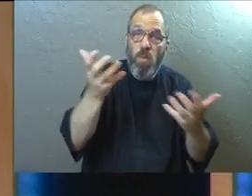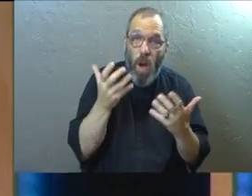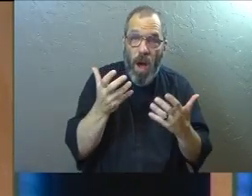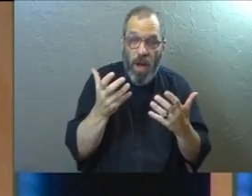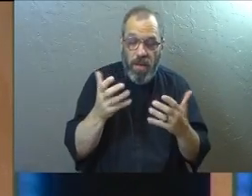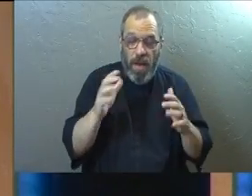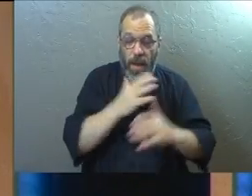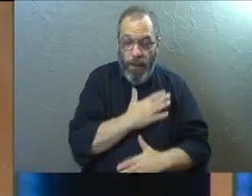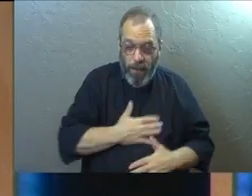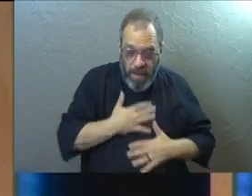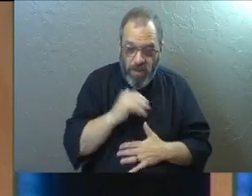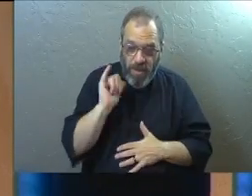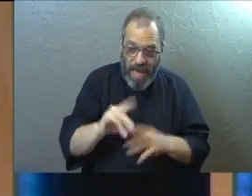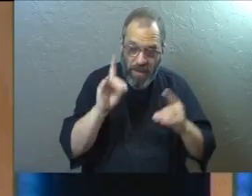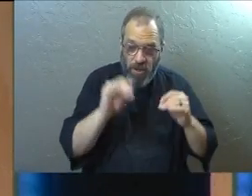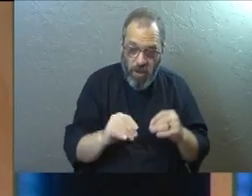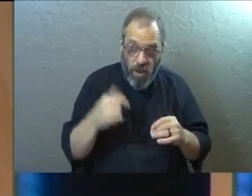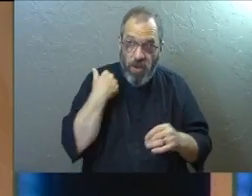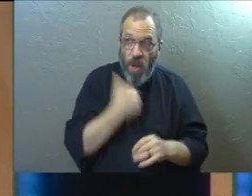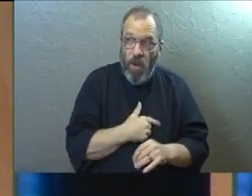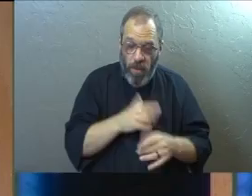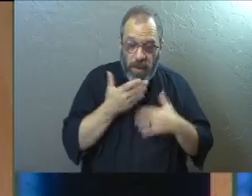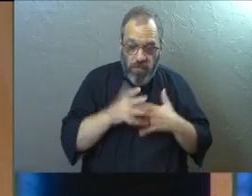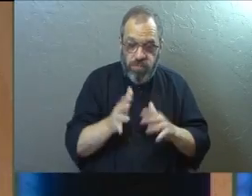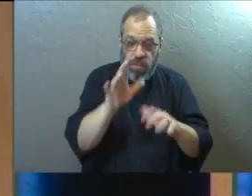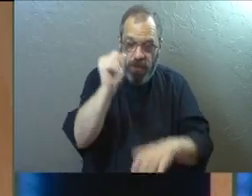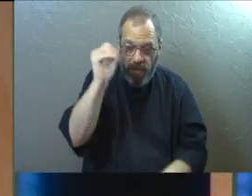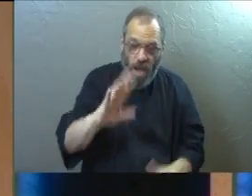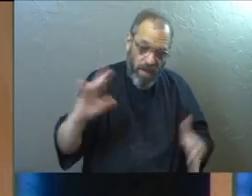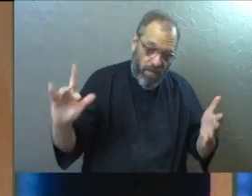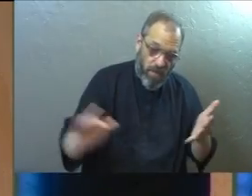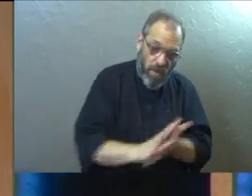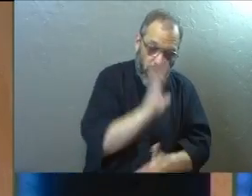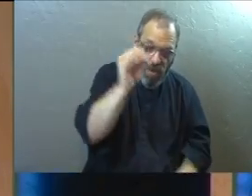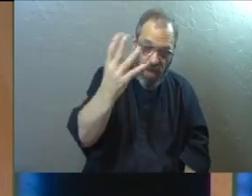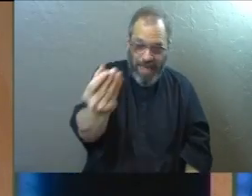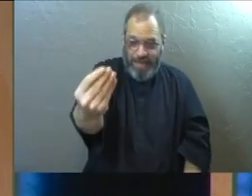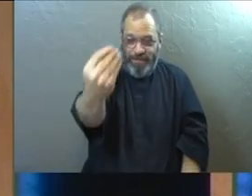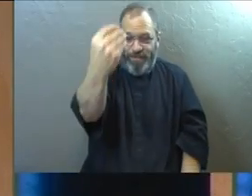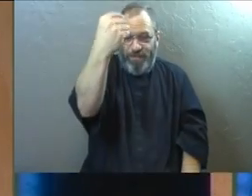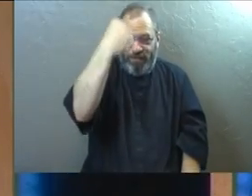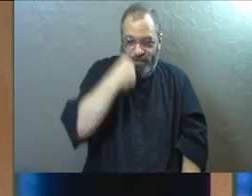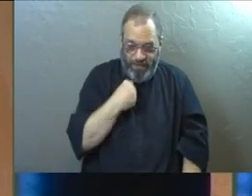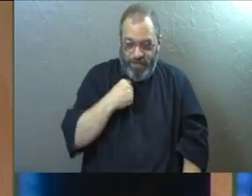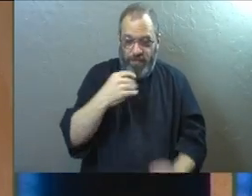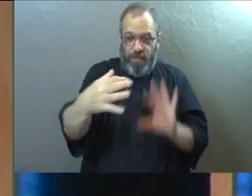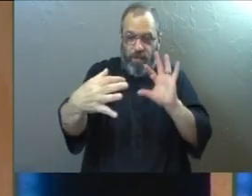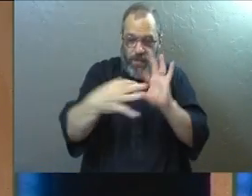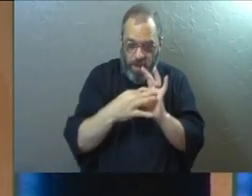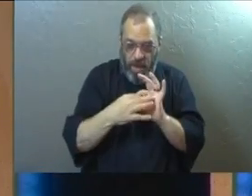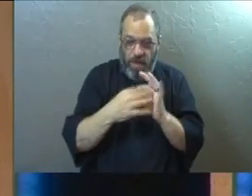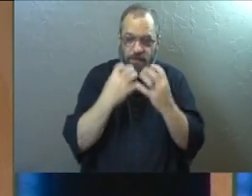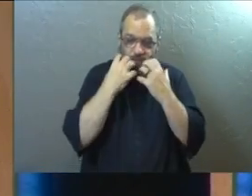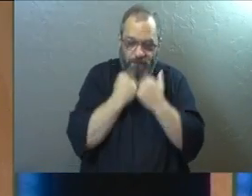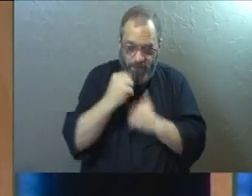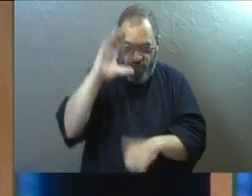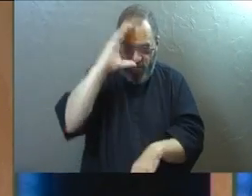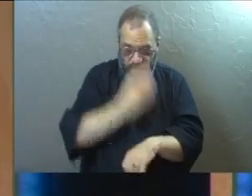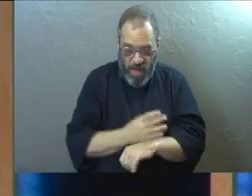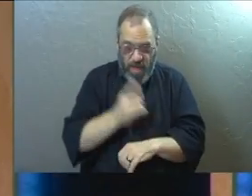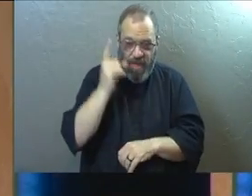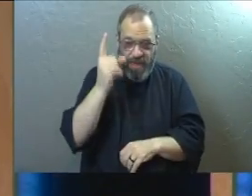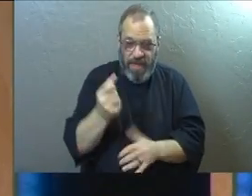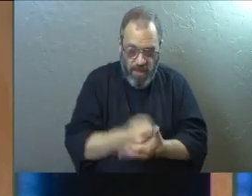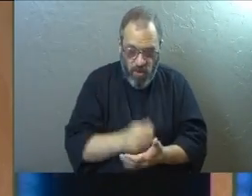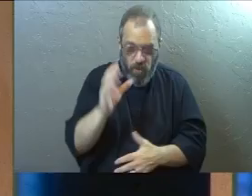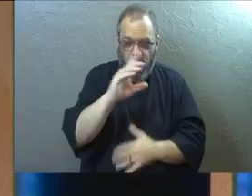It gave him great pleasure to do it. And so we praise God for his glorious grace that he has poured out on us who belong to his dear son. He is